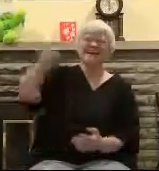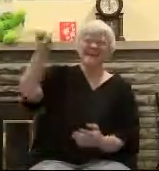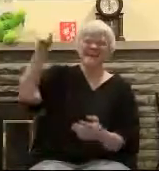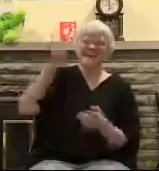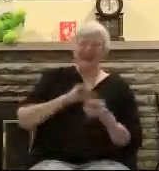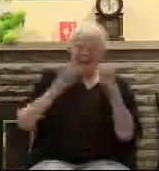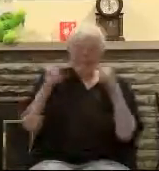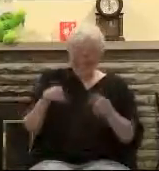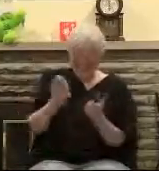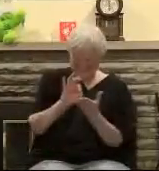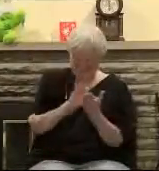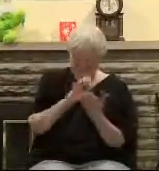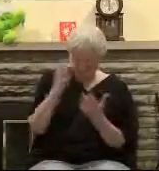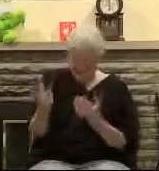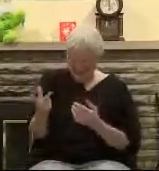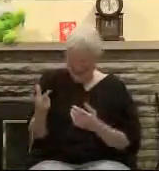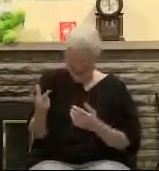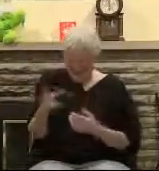but I can count to three.